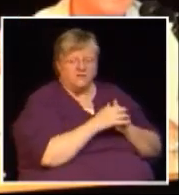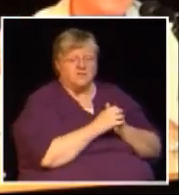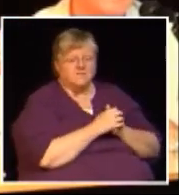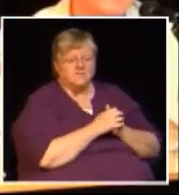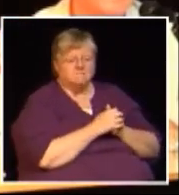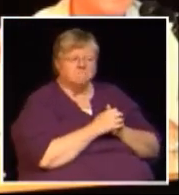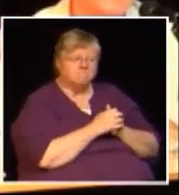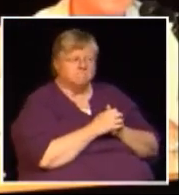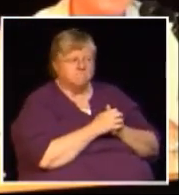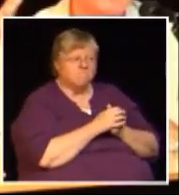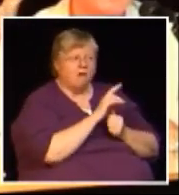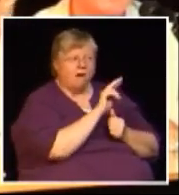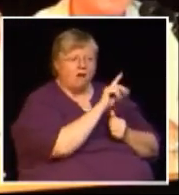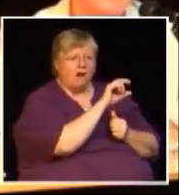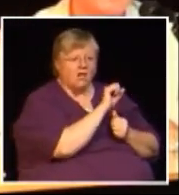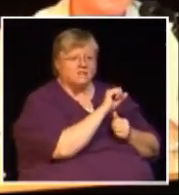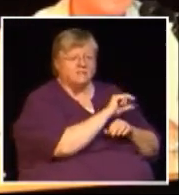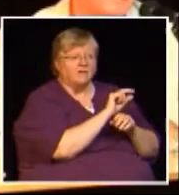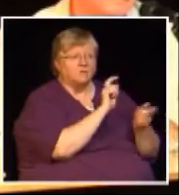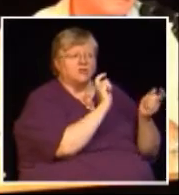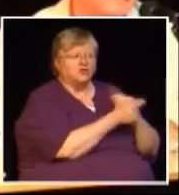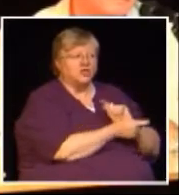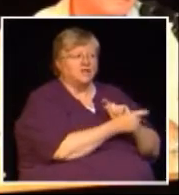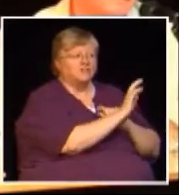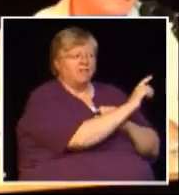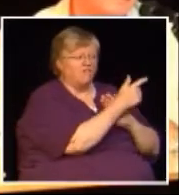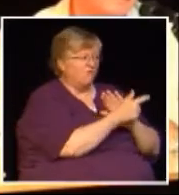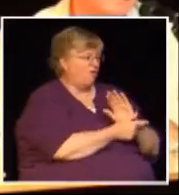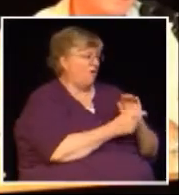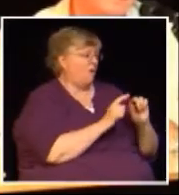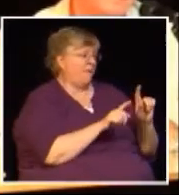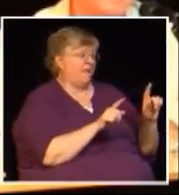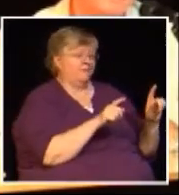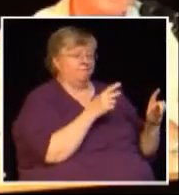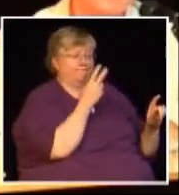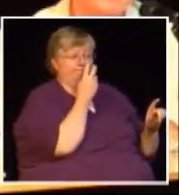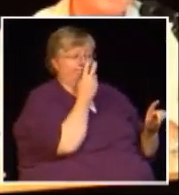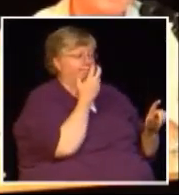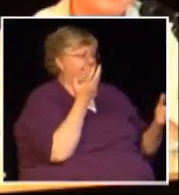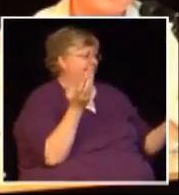likes unless they change the legislation but not likely